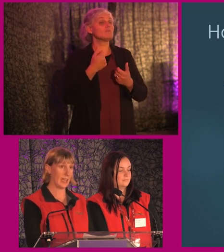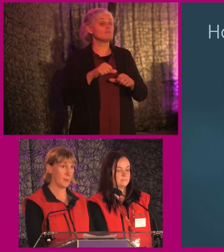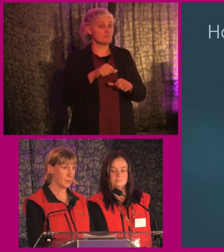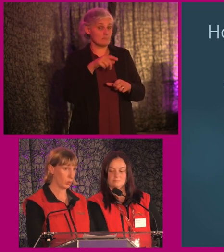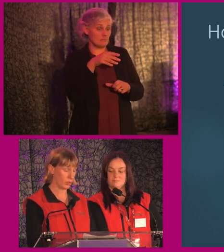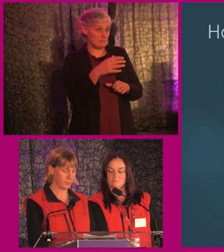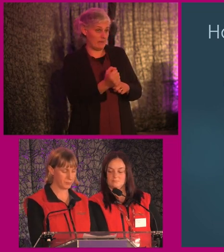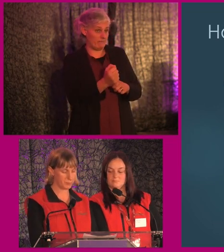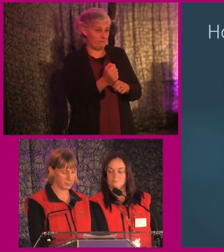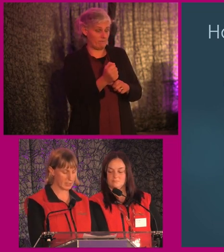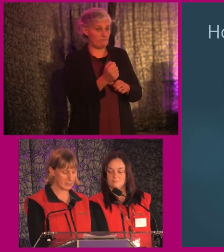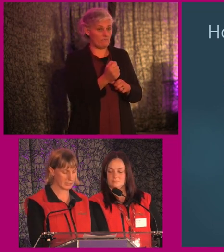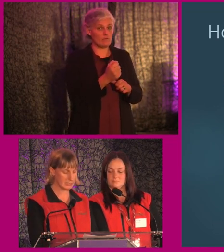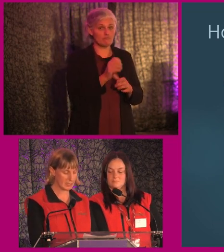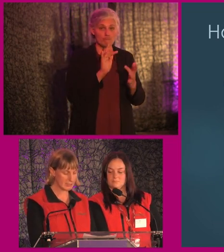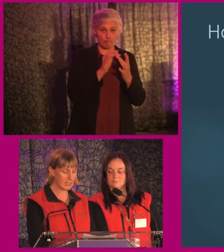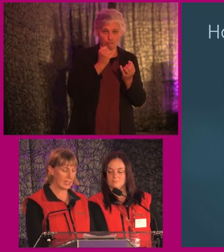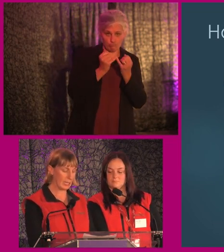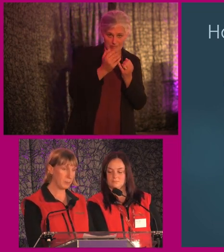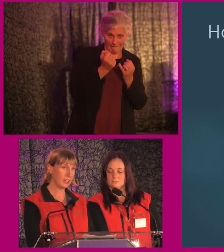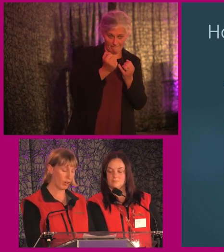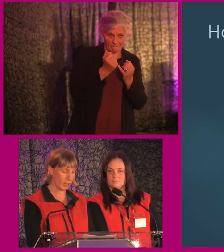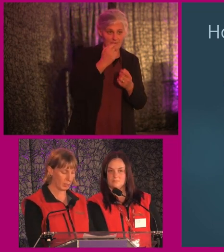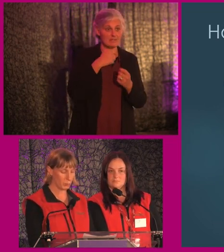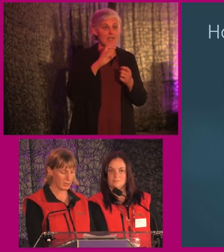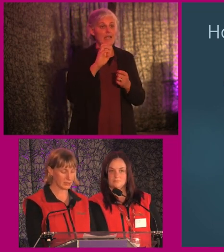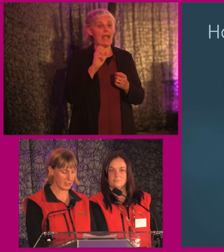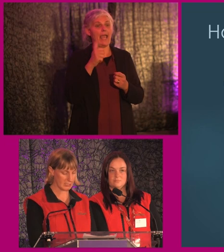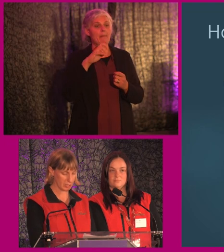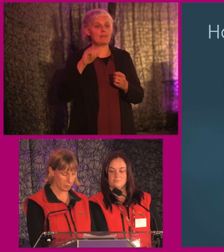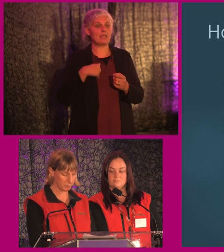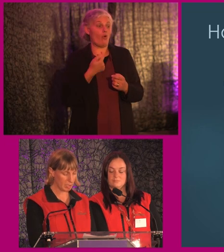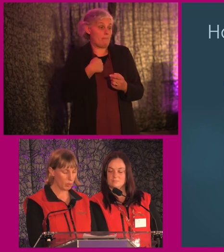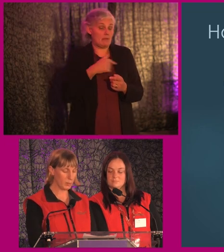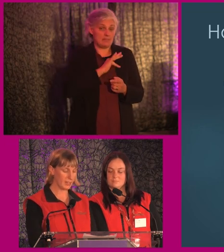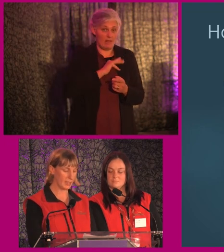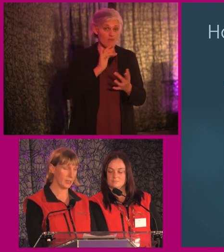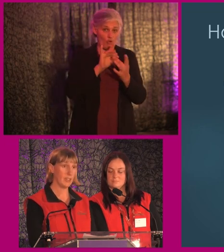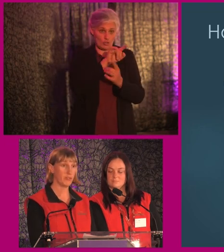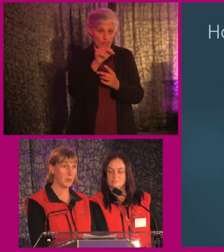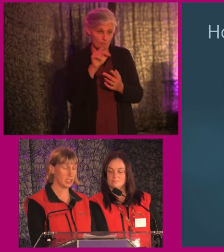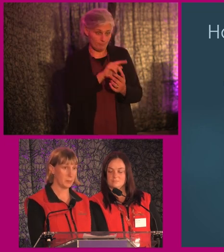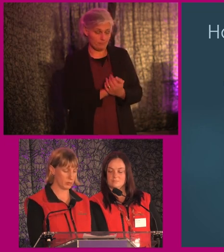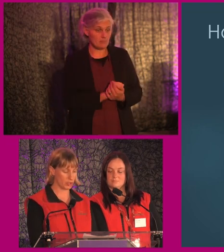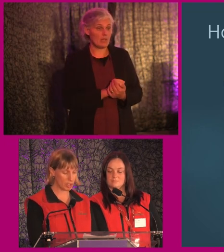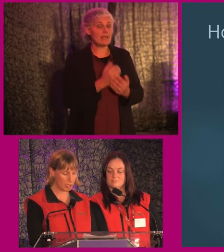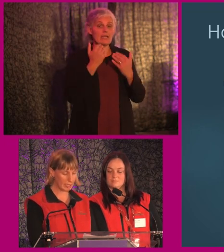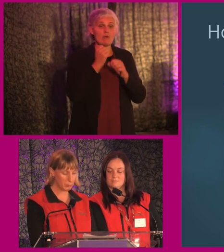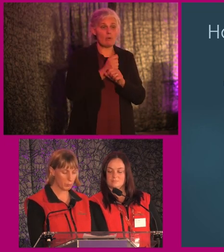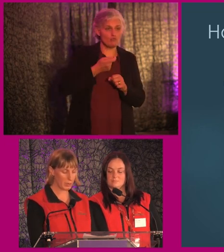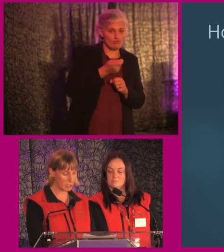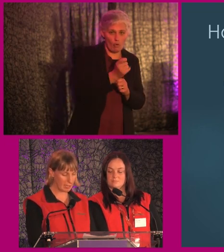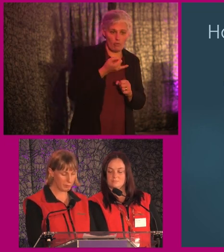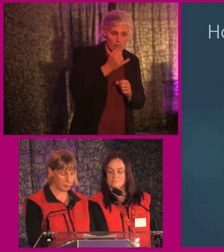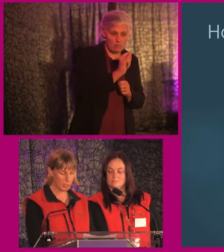your contact details, Amy or I will contact you. We'll be getting information about your journey,